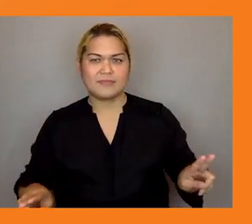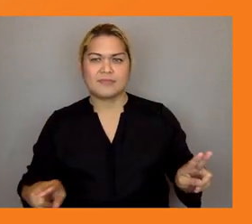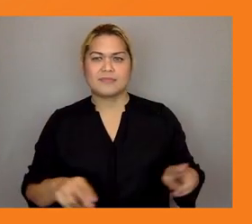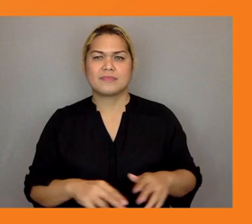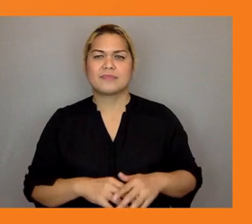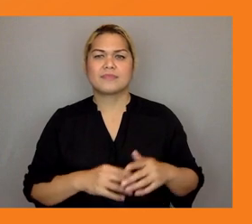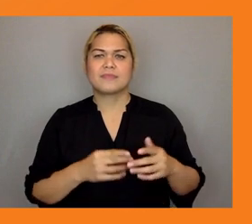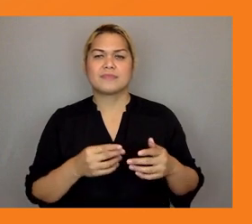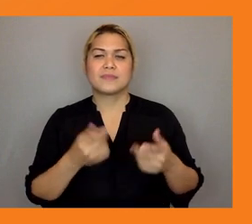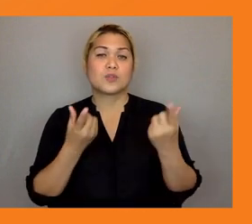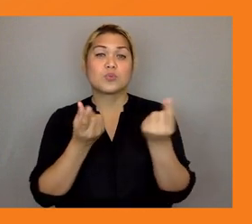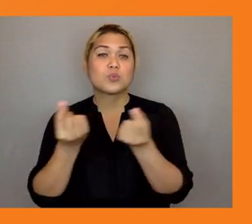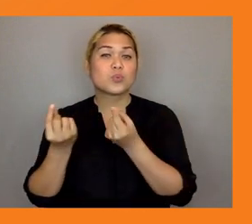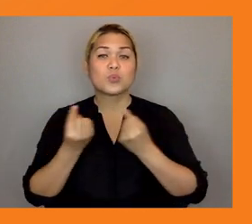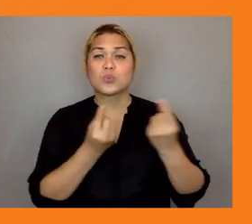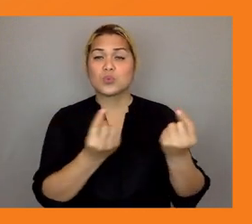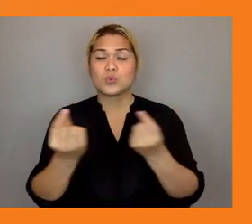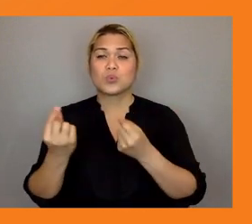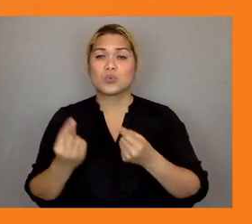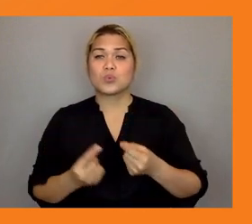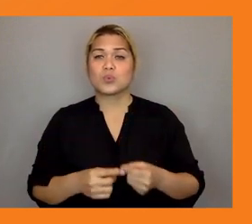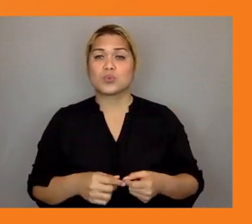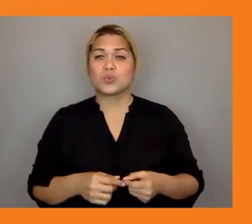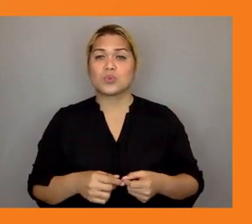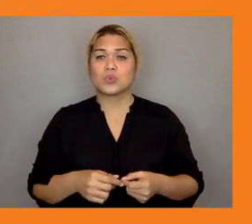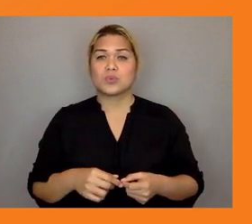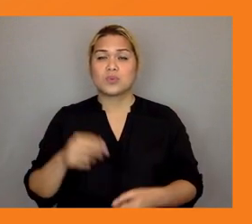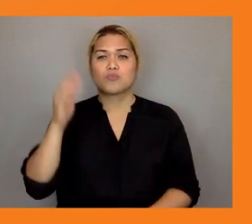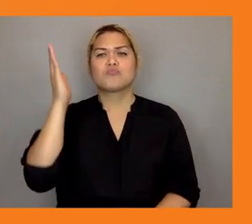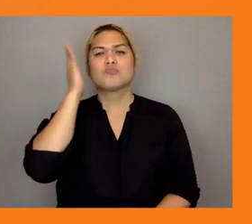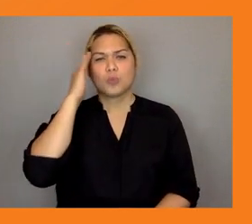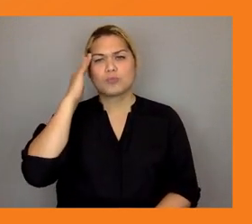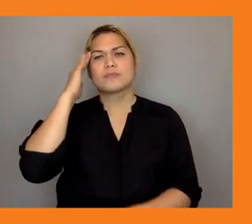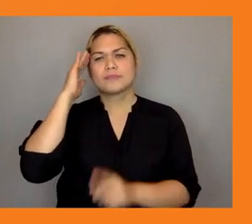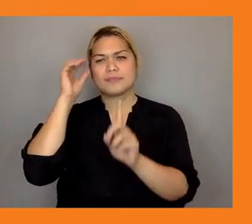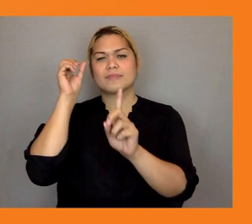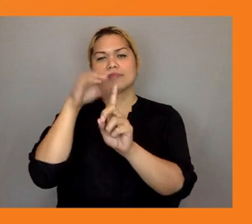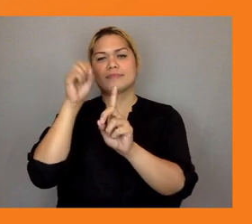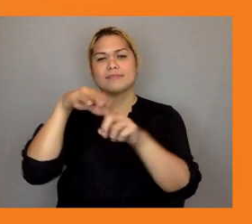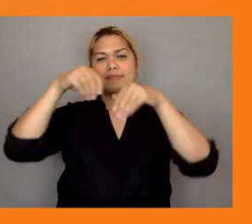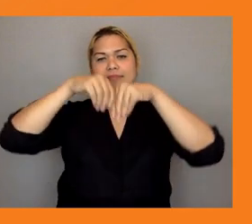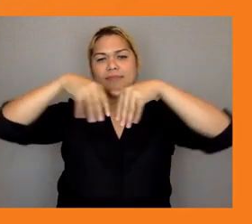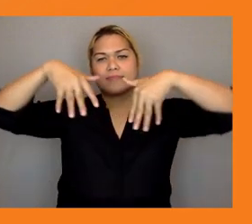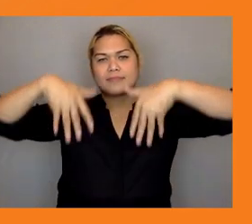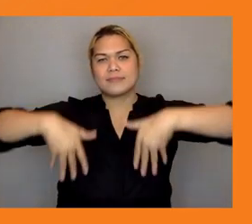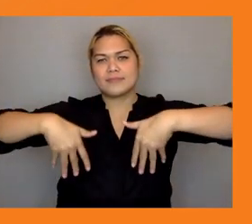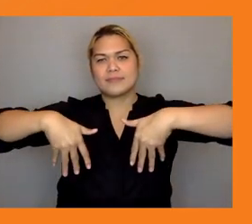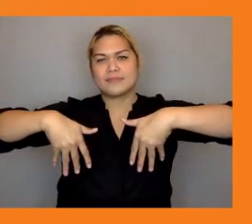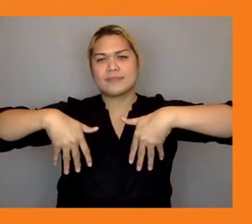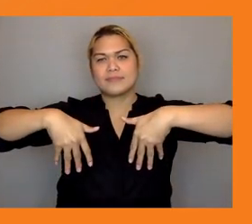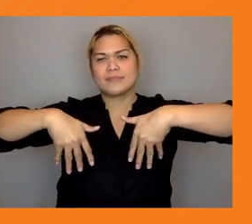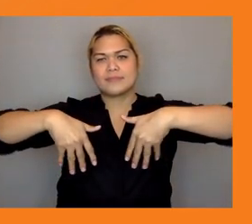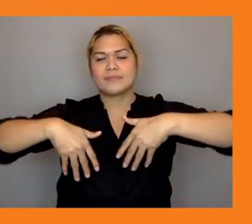plan international has worked extensively together to engage with young people across many different development projects